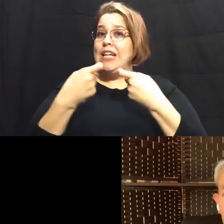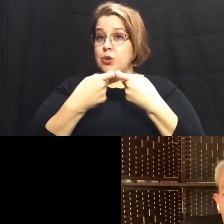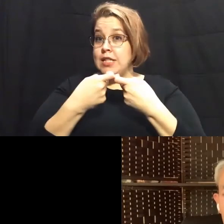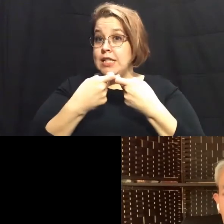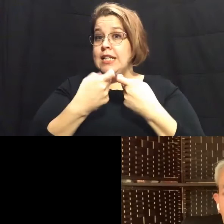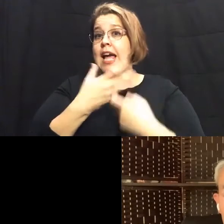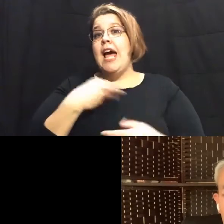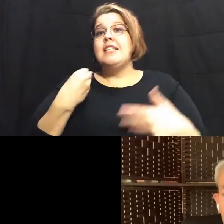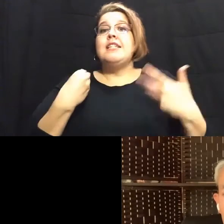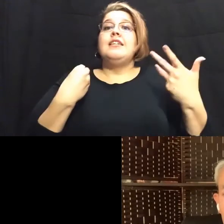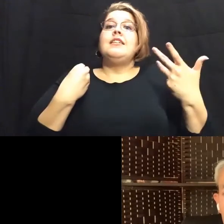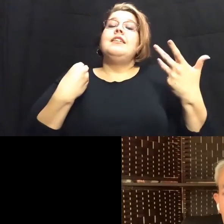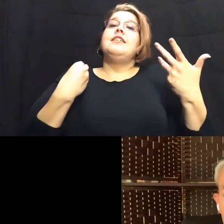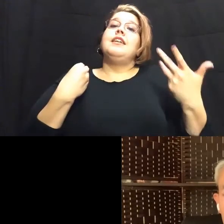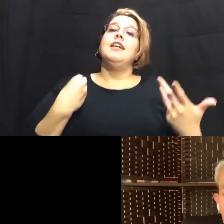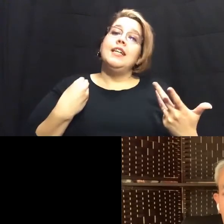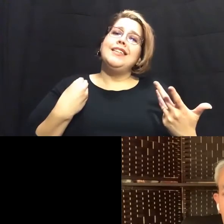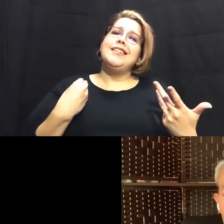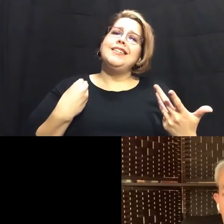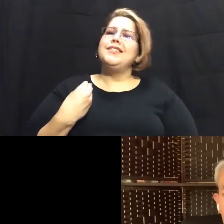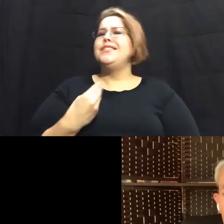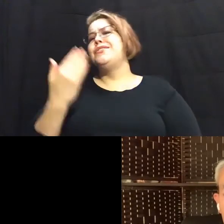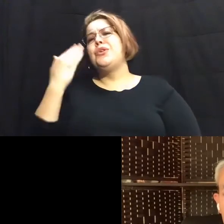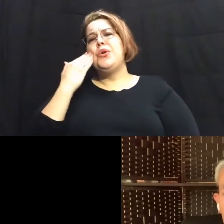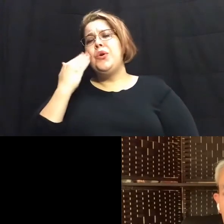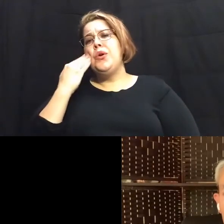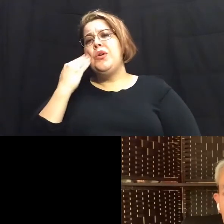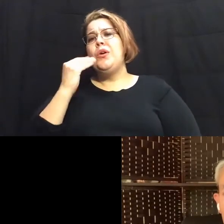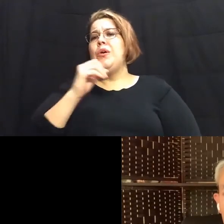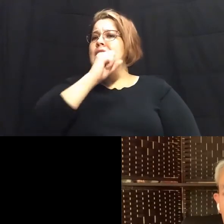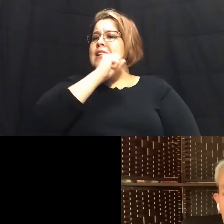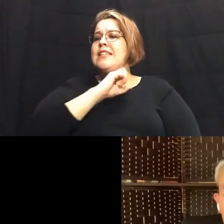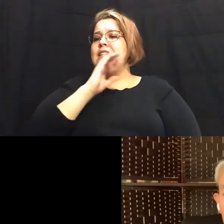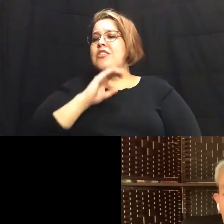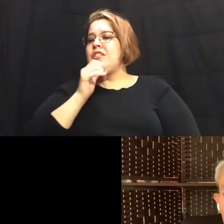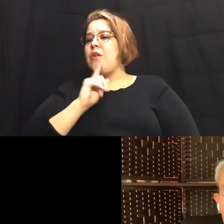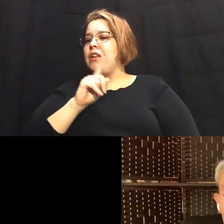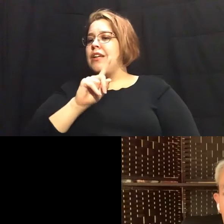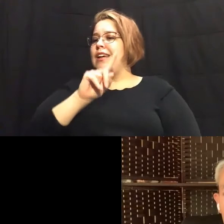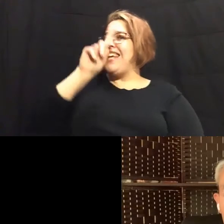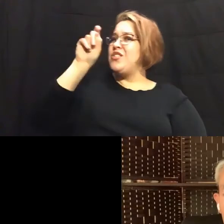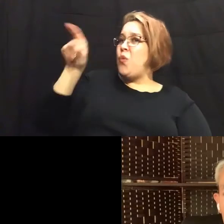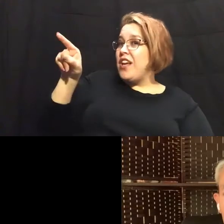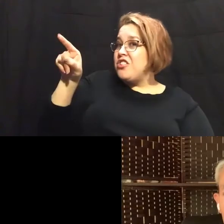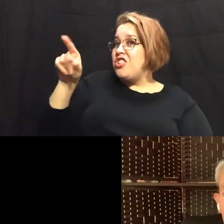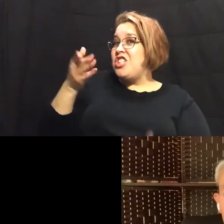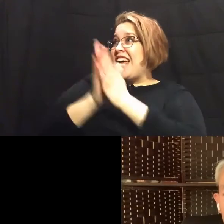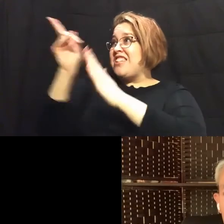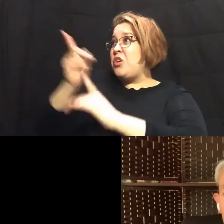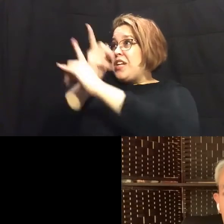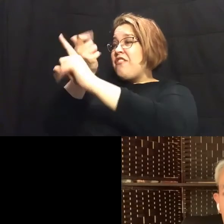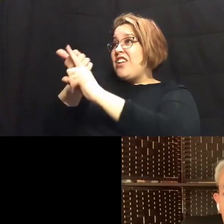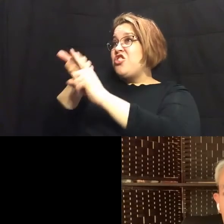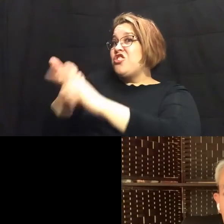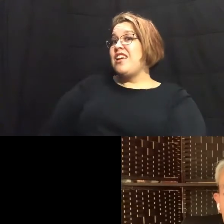you know the senior's not really asking a question i think he's asking you to defend yourself um